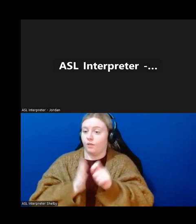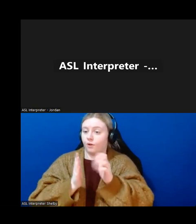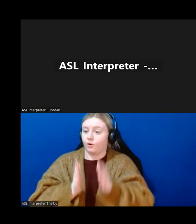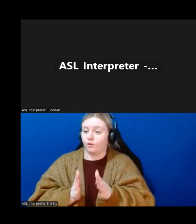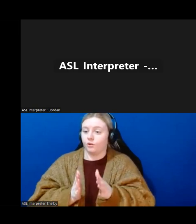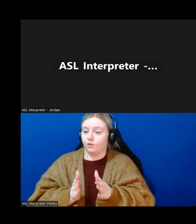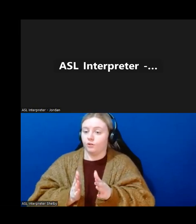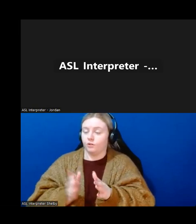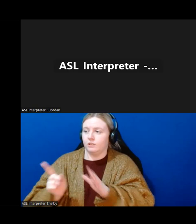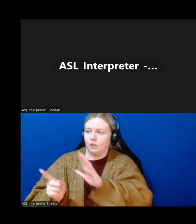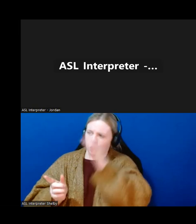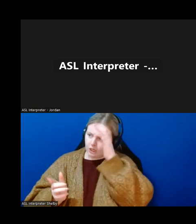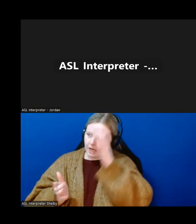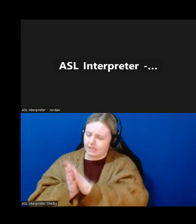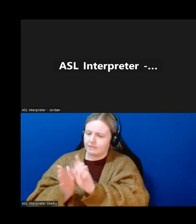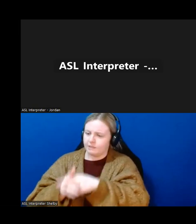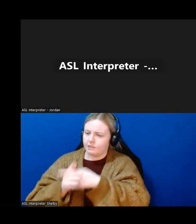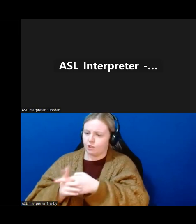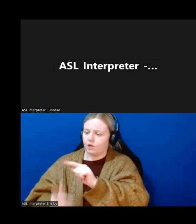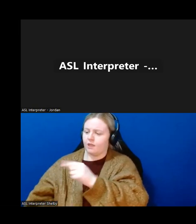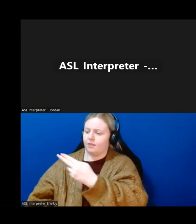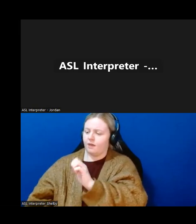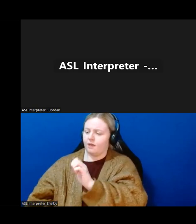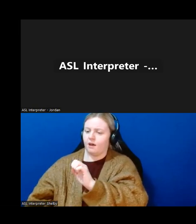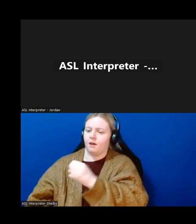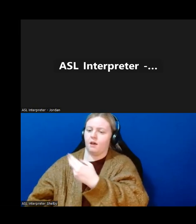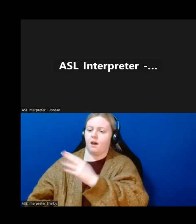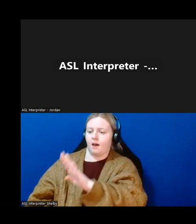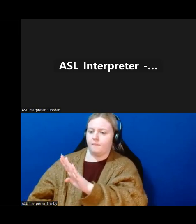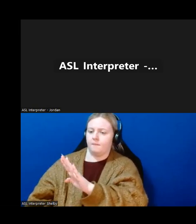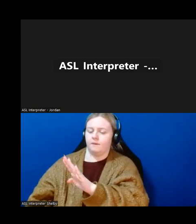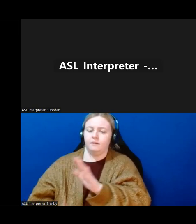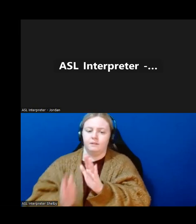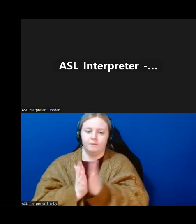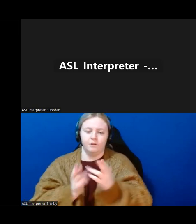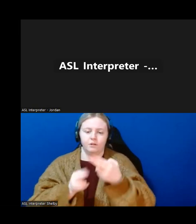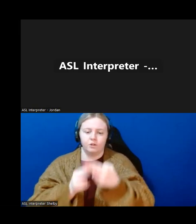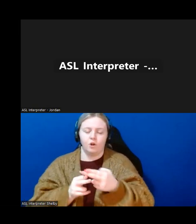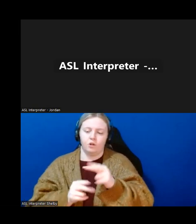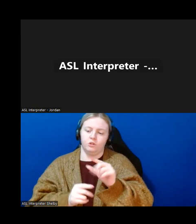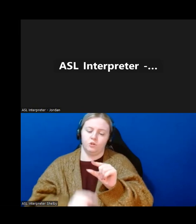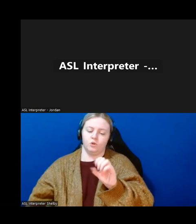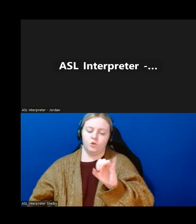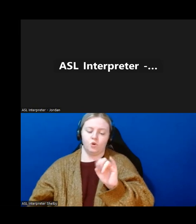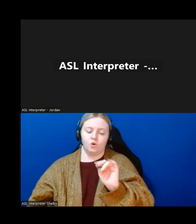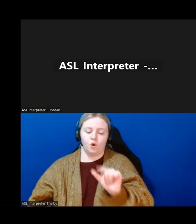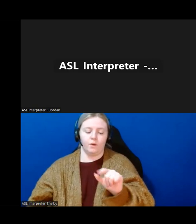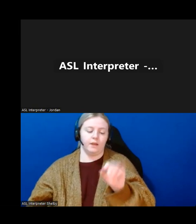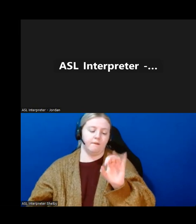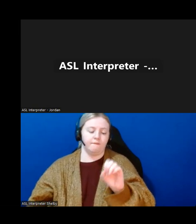whose husband started the hub. So the book is called Going for the Gullies and that author is going to attend our book club.